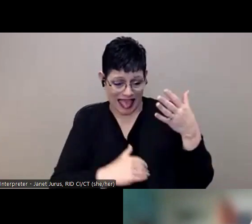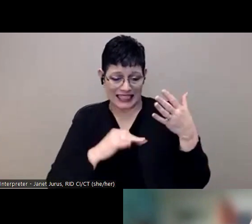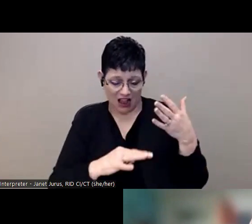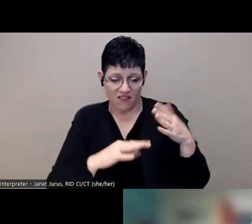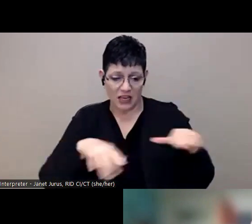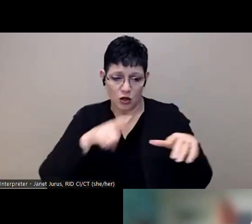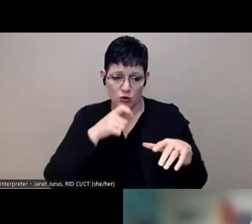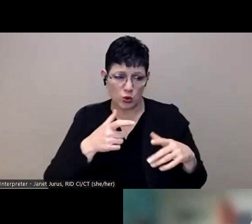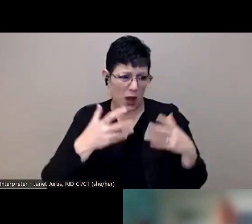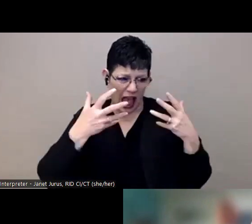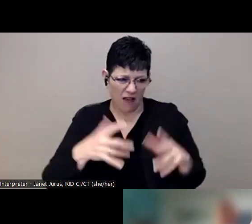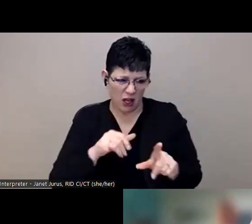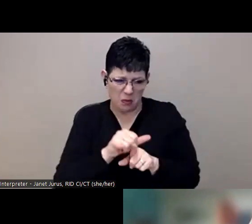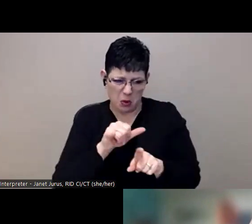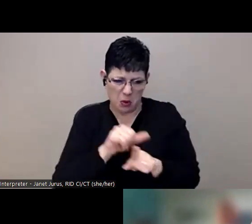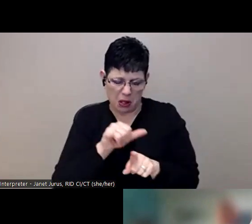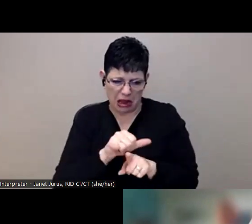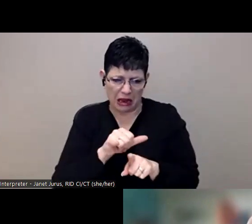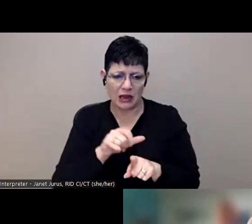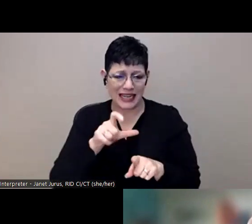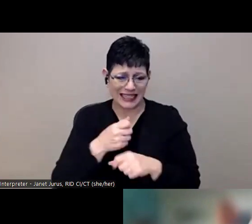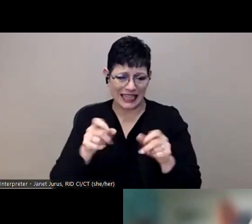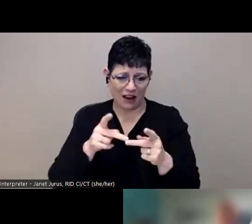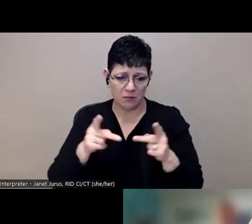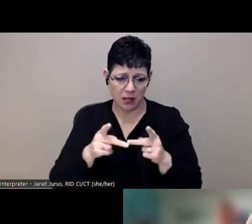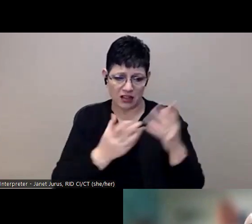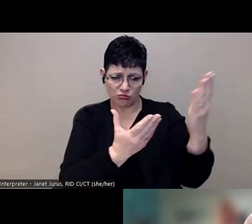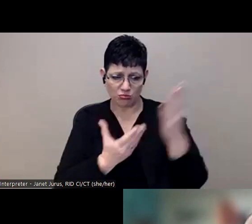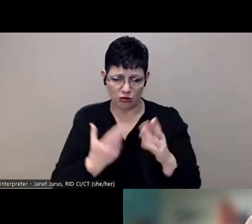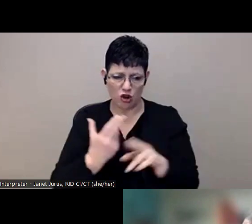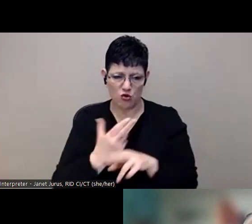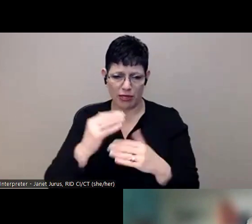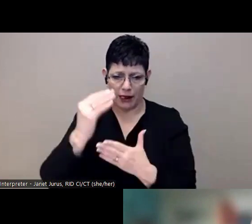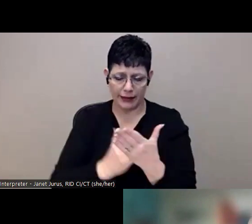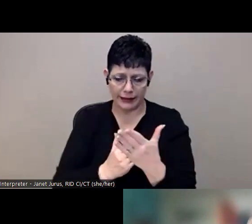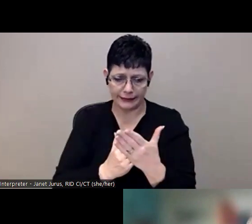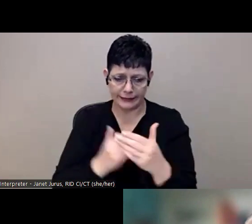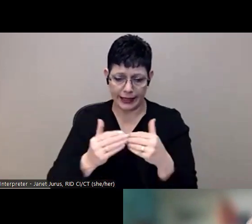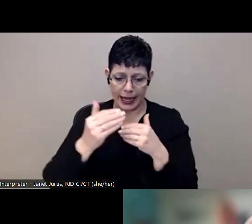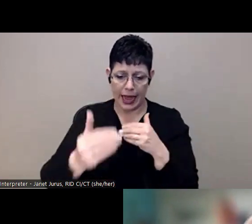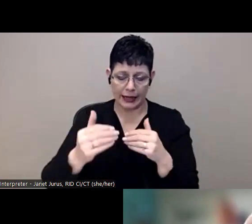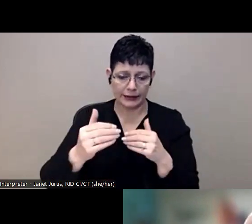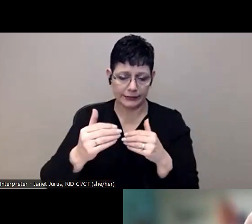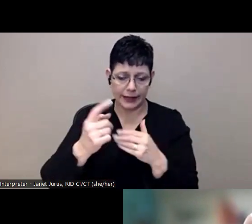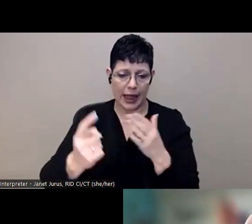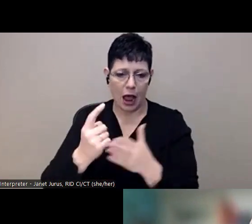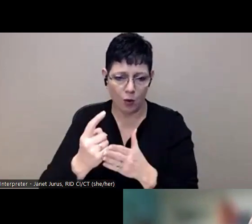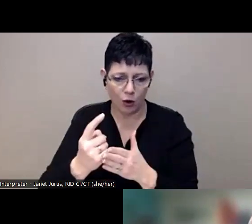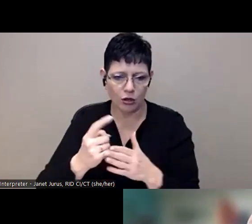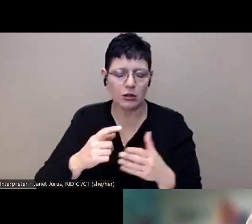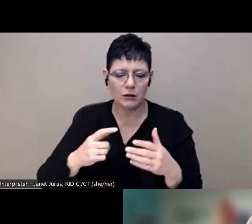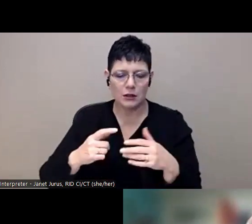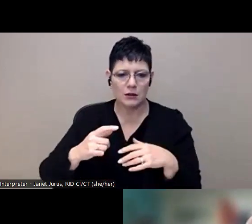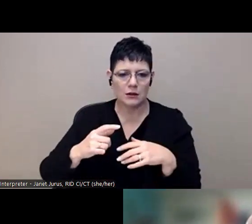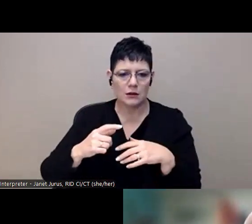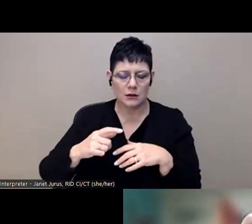and they need a safe place. And so that was what we did that semester. And then the very next hour where the kid, these